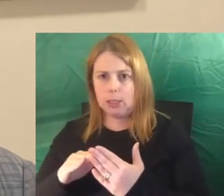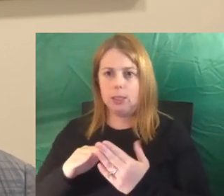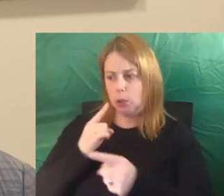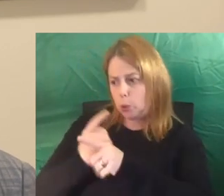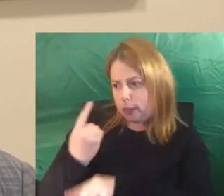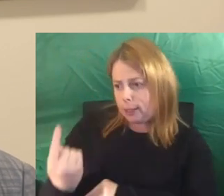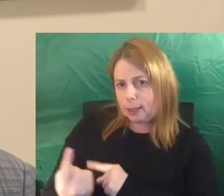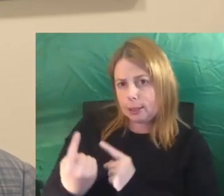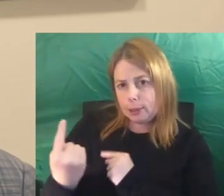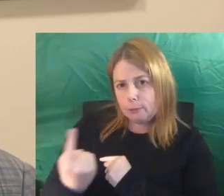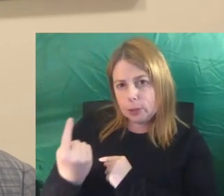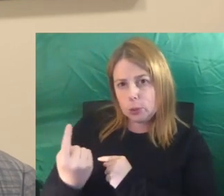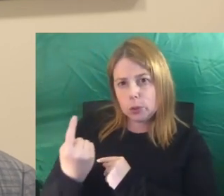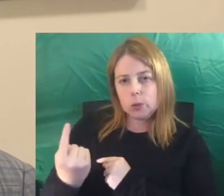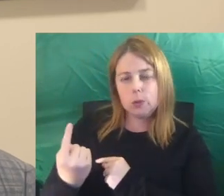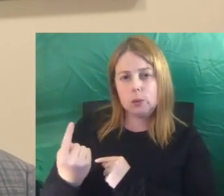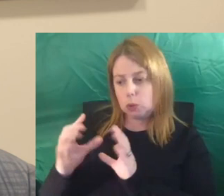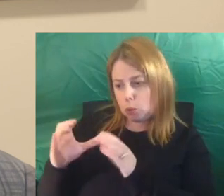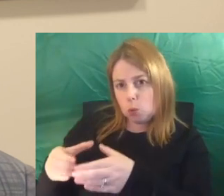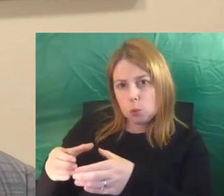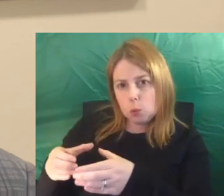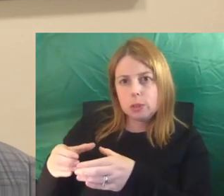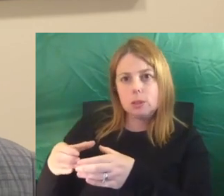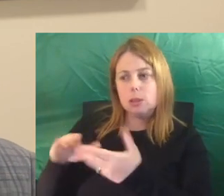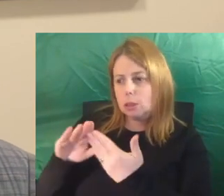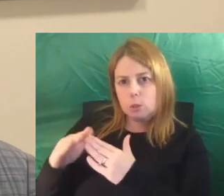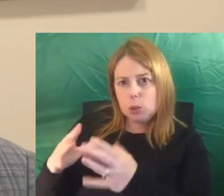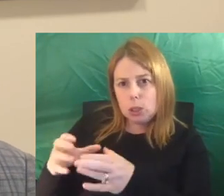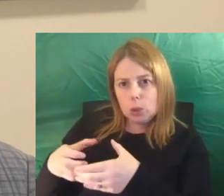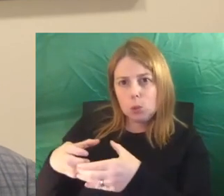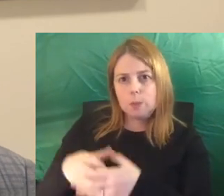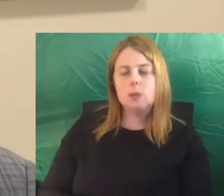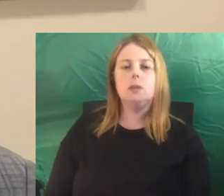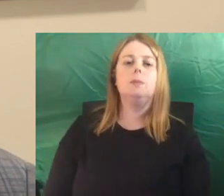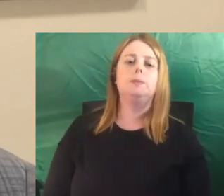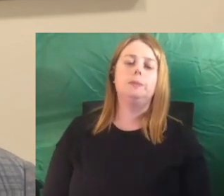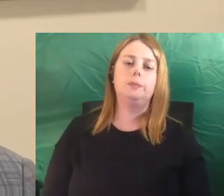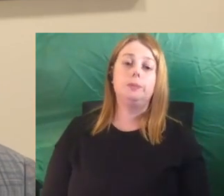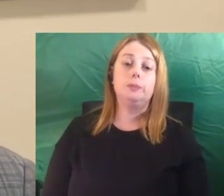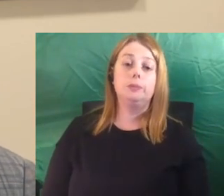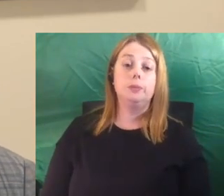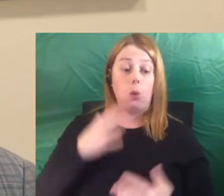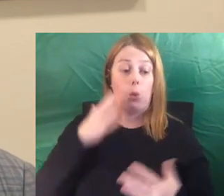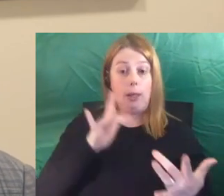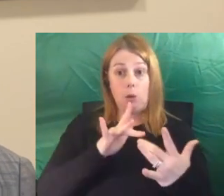precinct groups, and community groups. So once that happens,